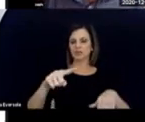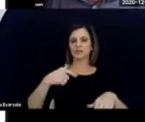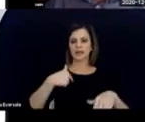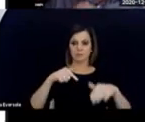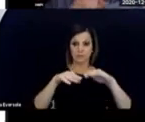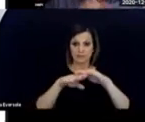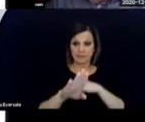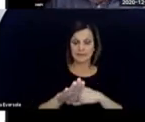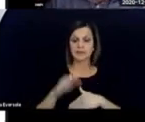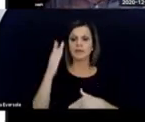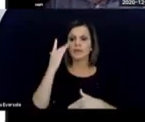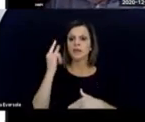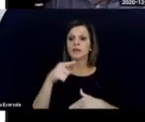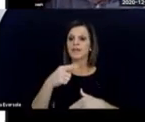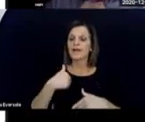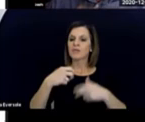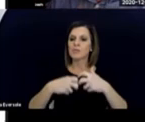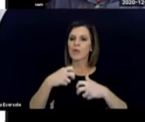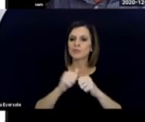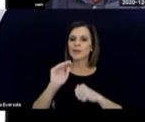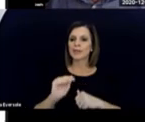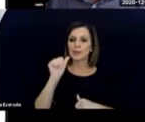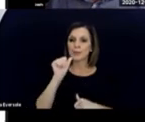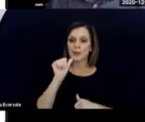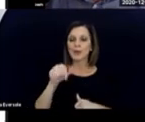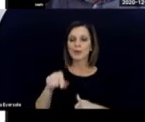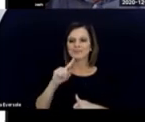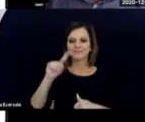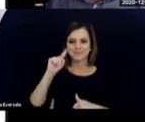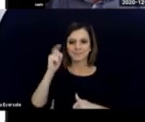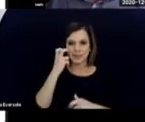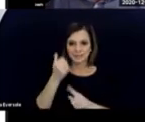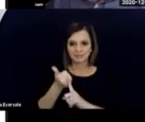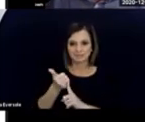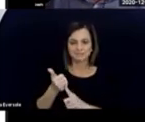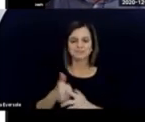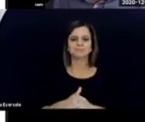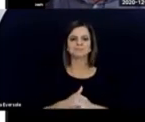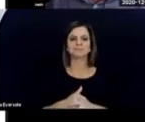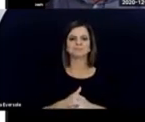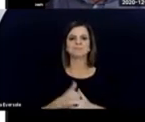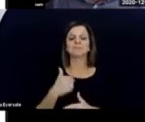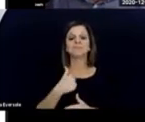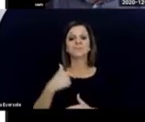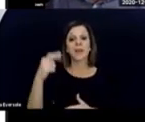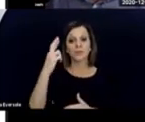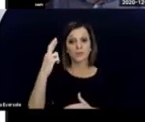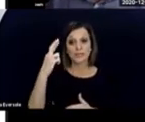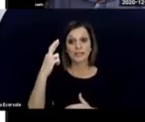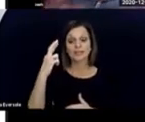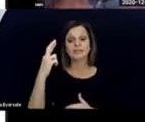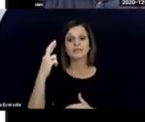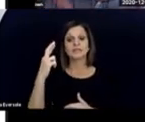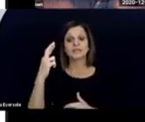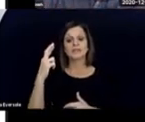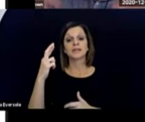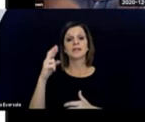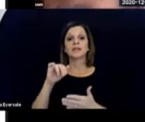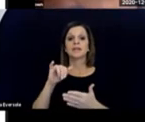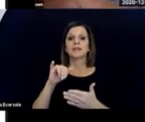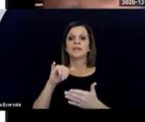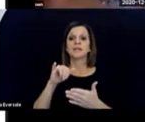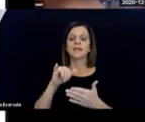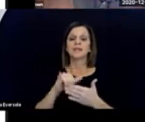with deafblindness. And I realized very quickly that there were little round